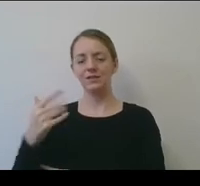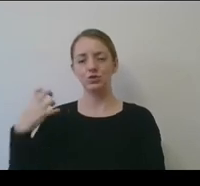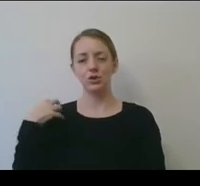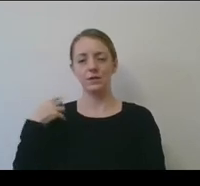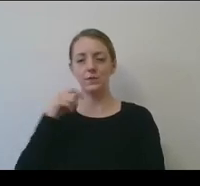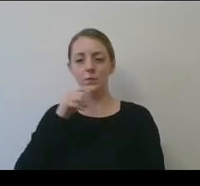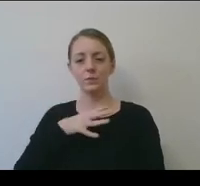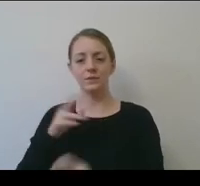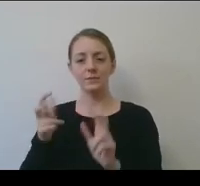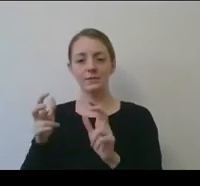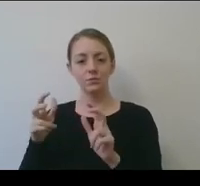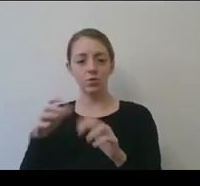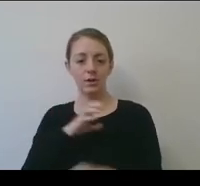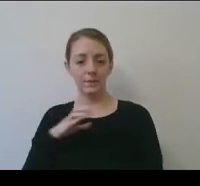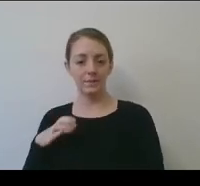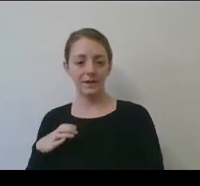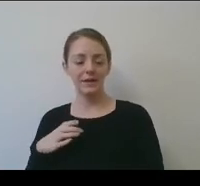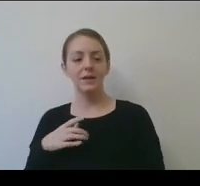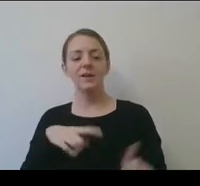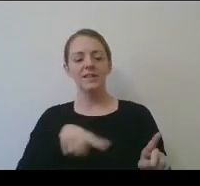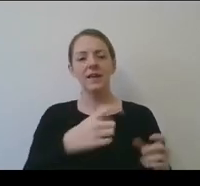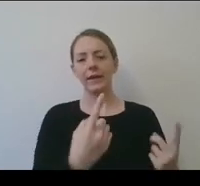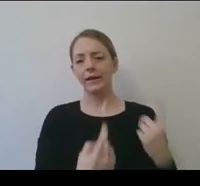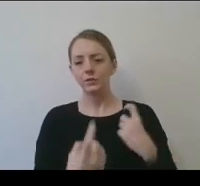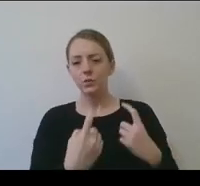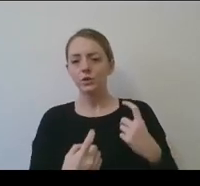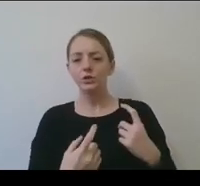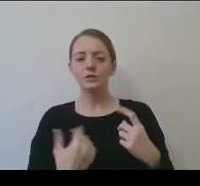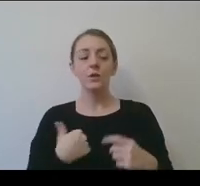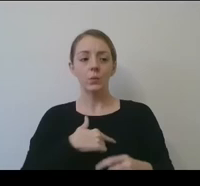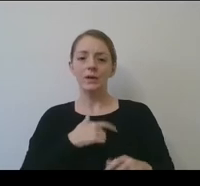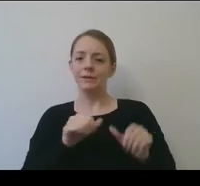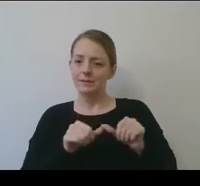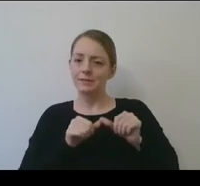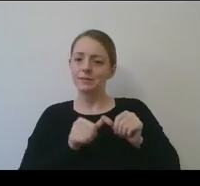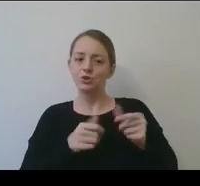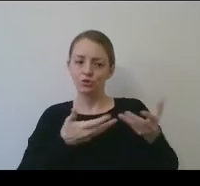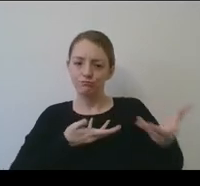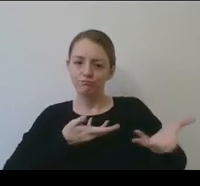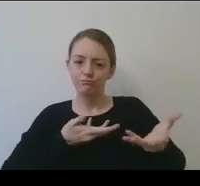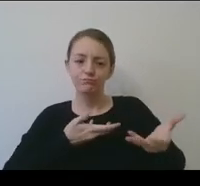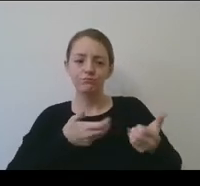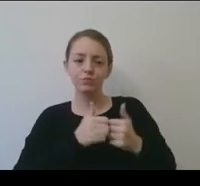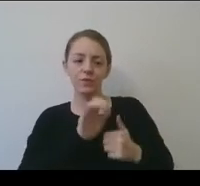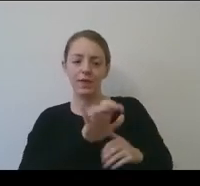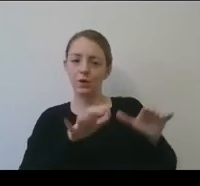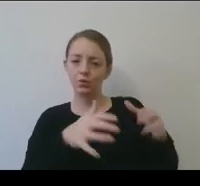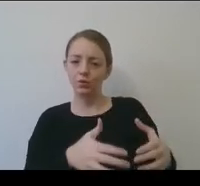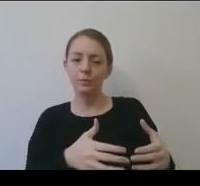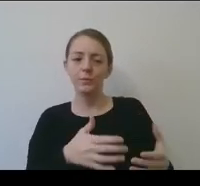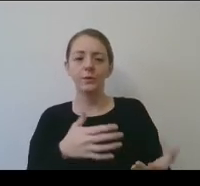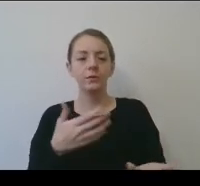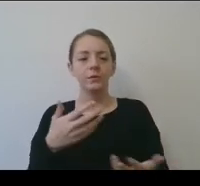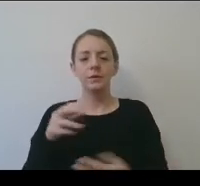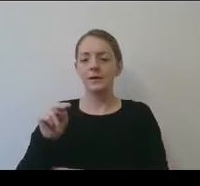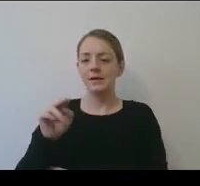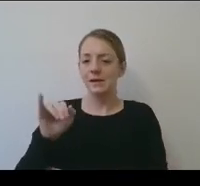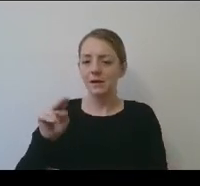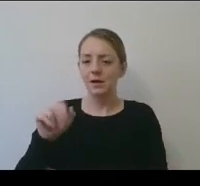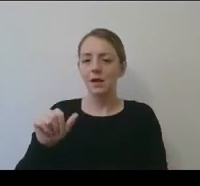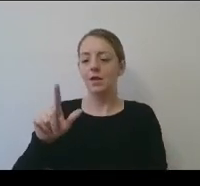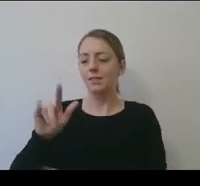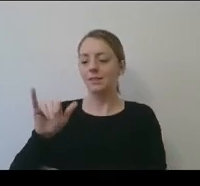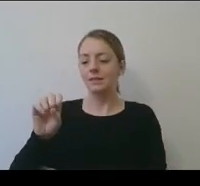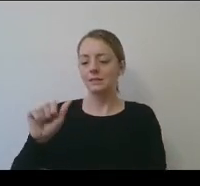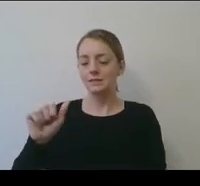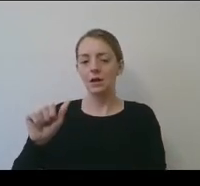questions and to be informed, and we've continued to engage with that group, whether it's Nina, Lisa Campos, the chair of the Oversight